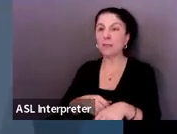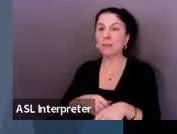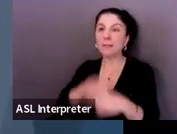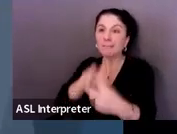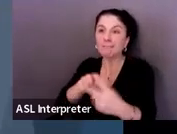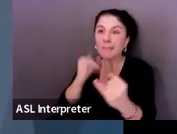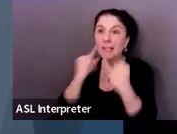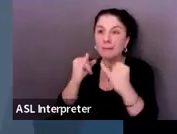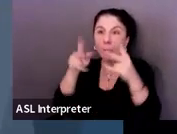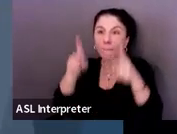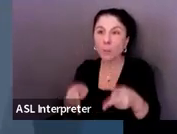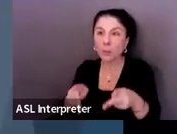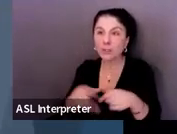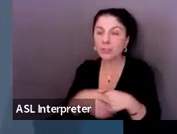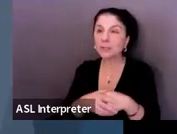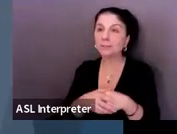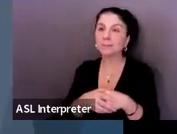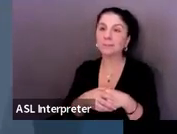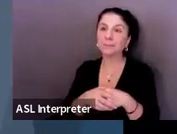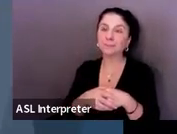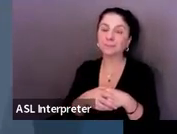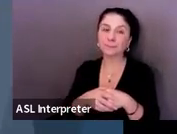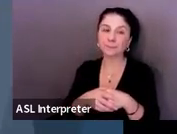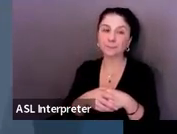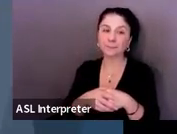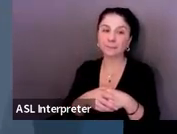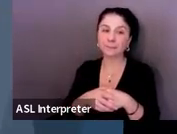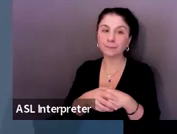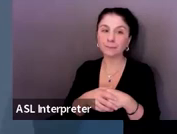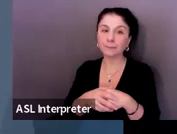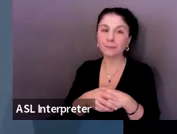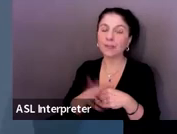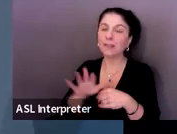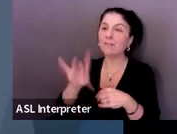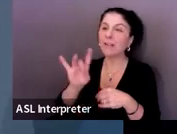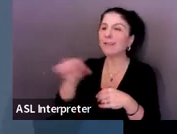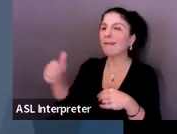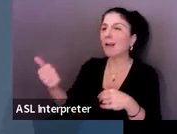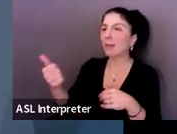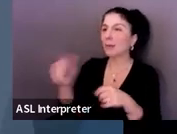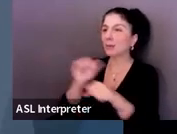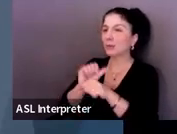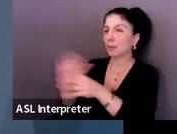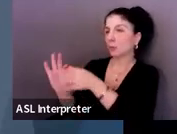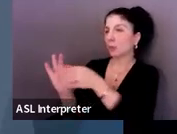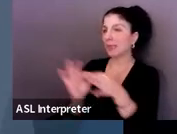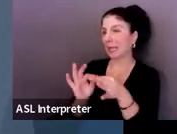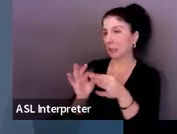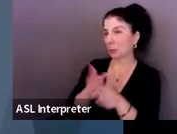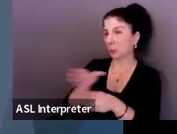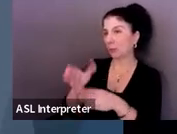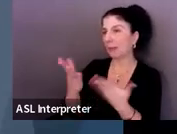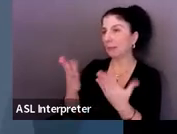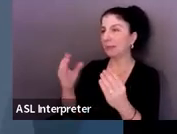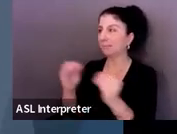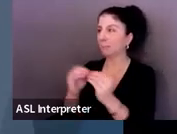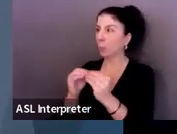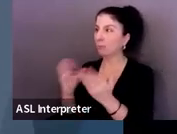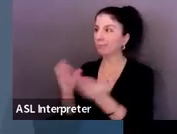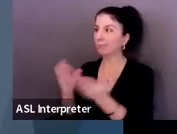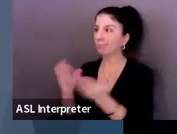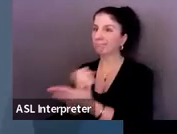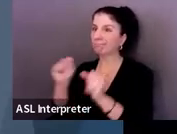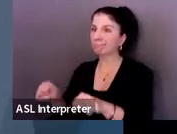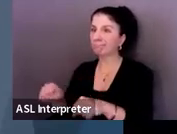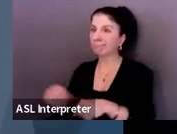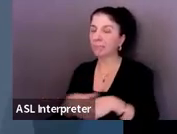field is always a good option. And then finding relatable jobs that are maybe more attainable, such